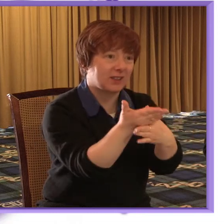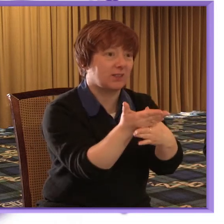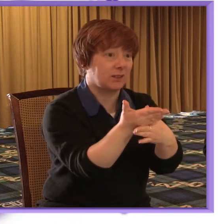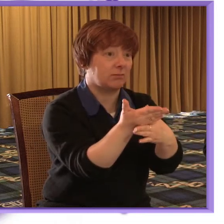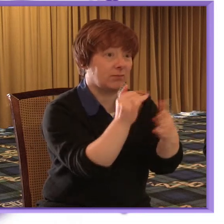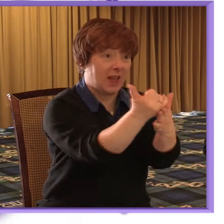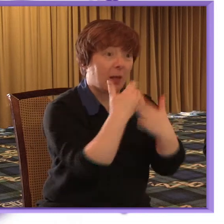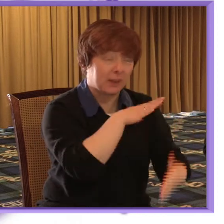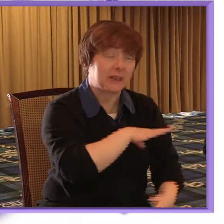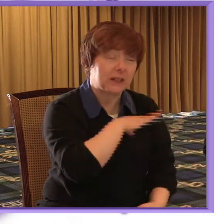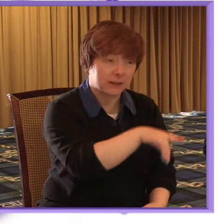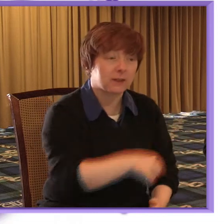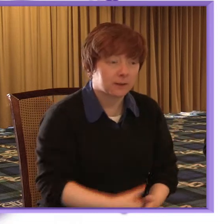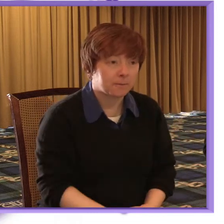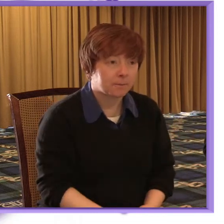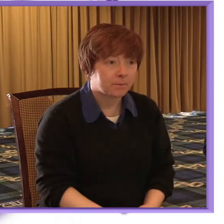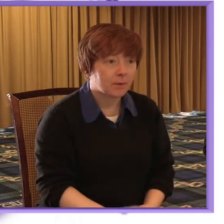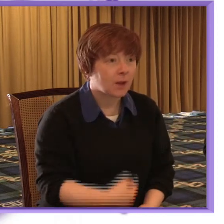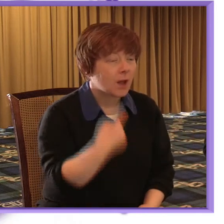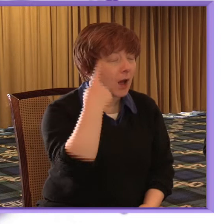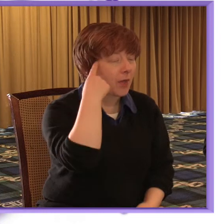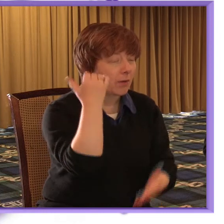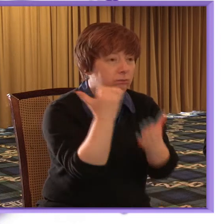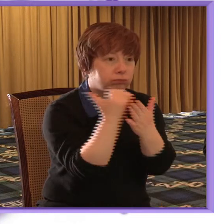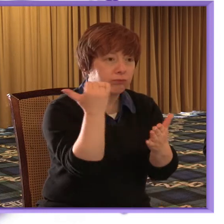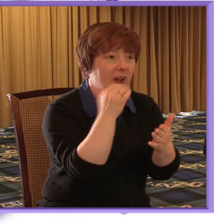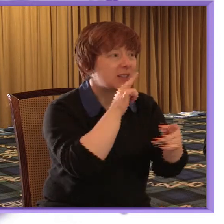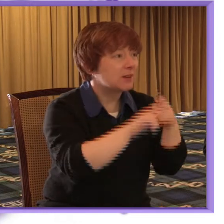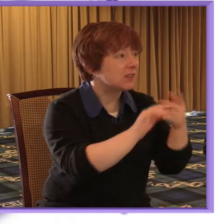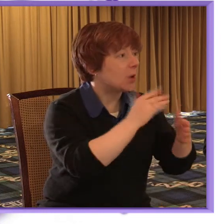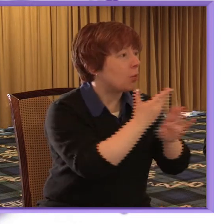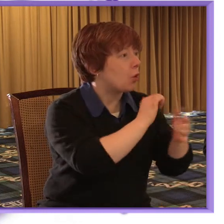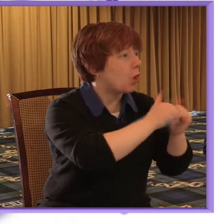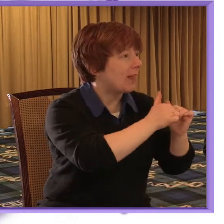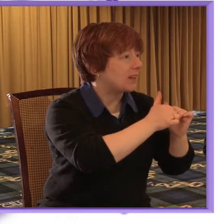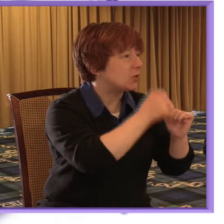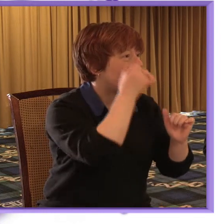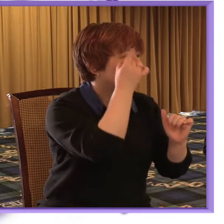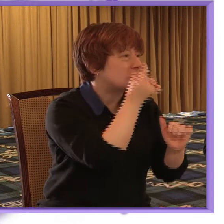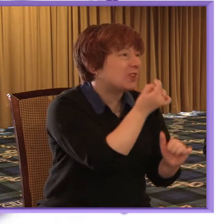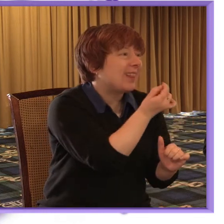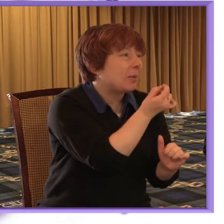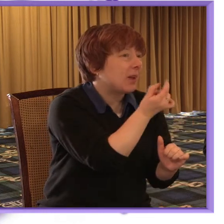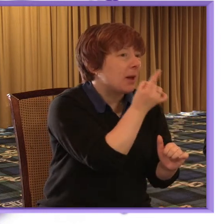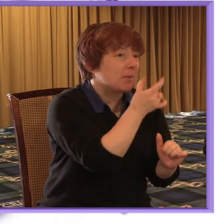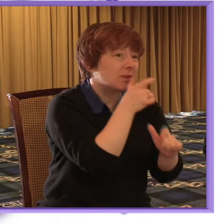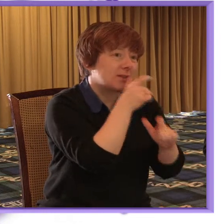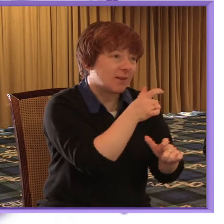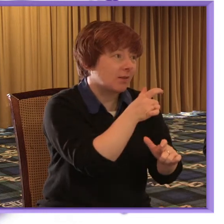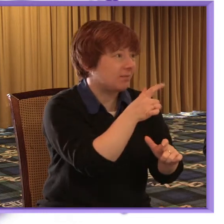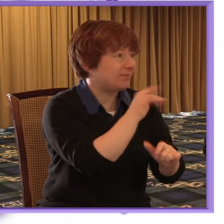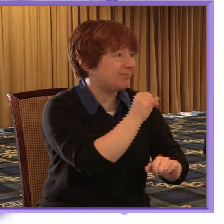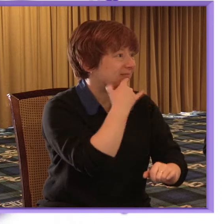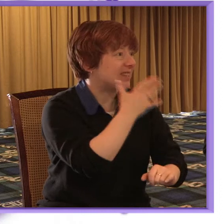and I thought there was some brilliant bits in it when you saw the workforce colleagues who were understanding up to a point but still offered a lot of stigma